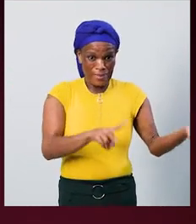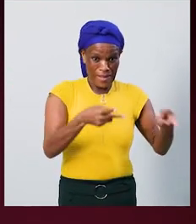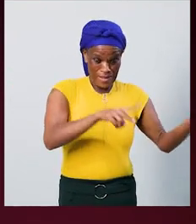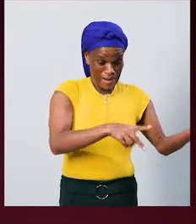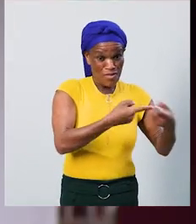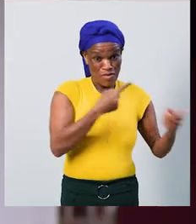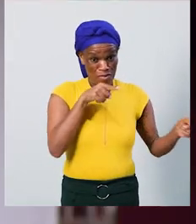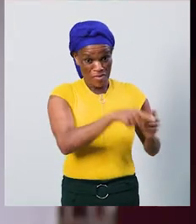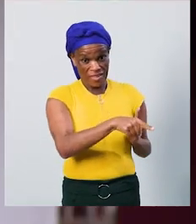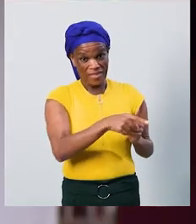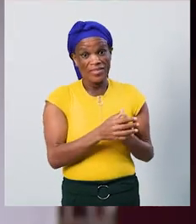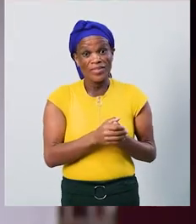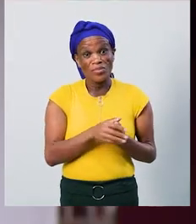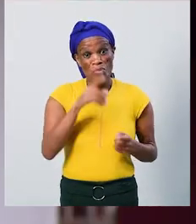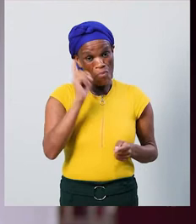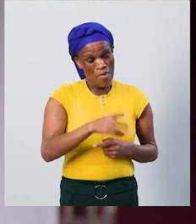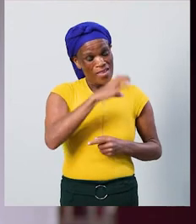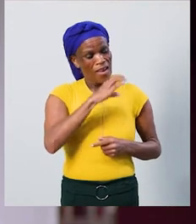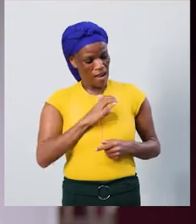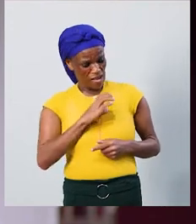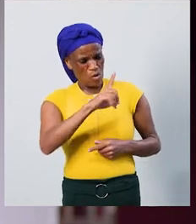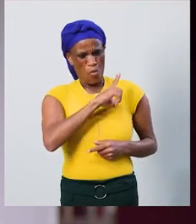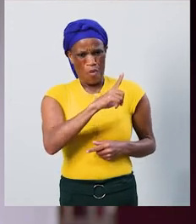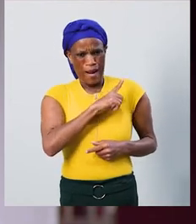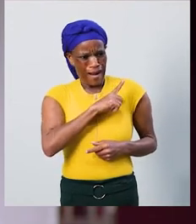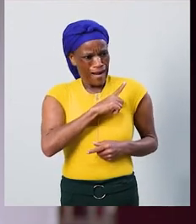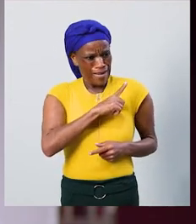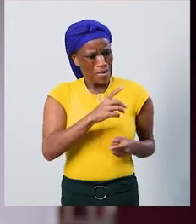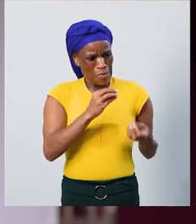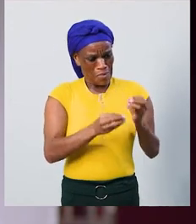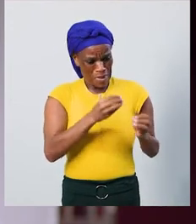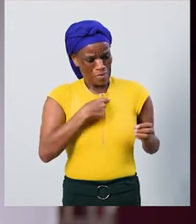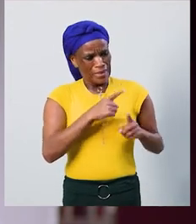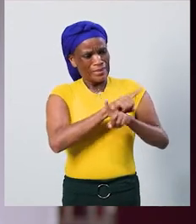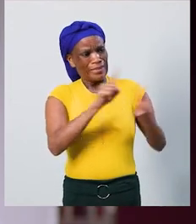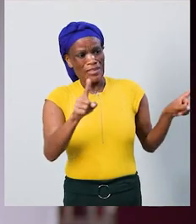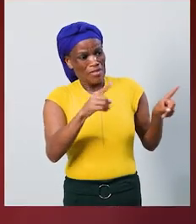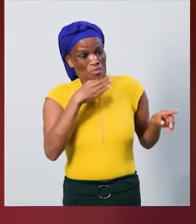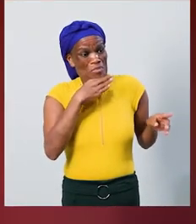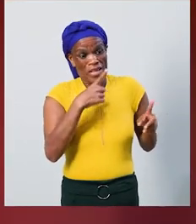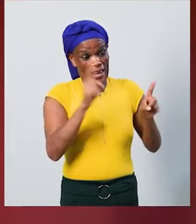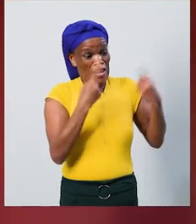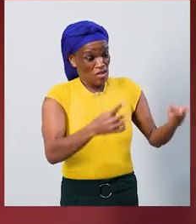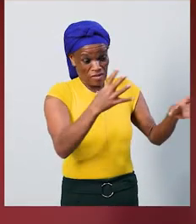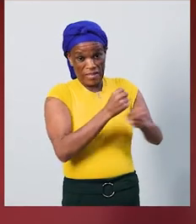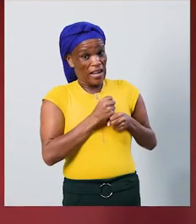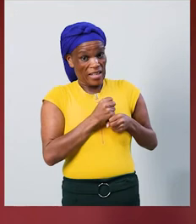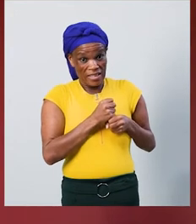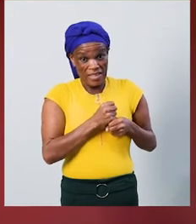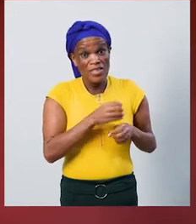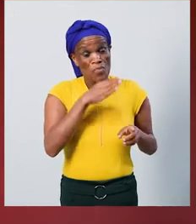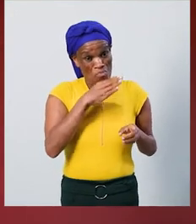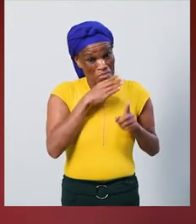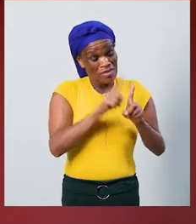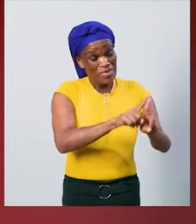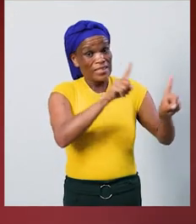disease. So you should ask yourself why and what makes you so different that it cannot get to you. Allow yourself to keep your